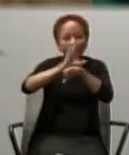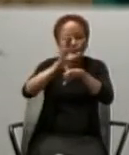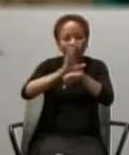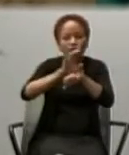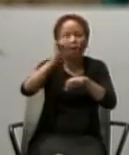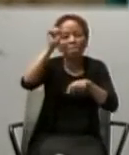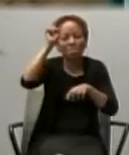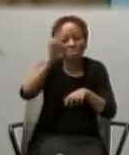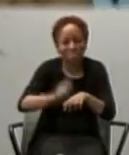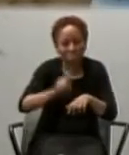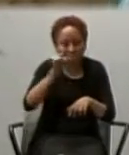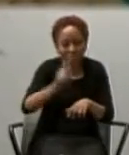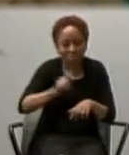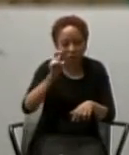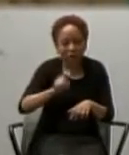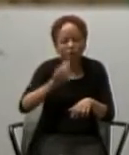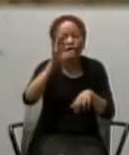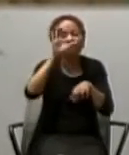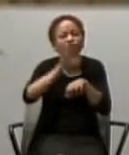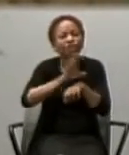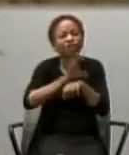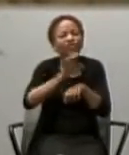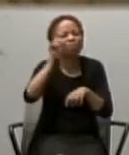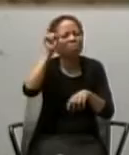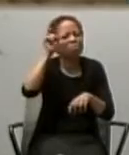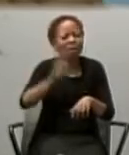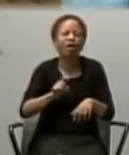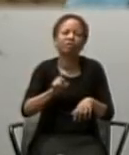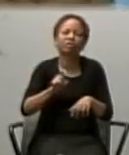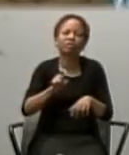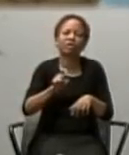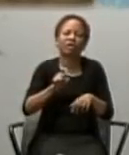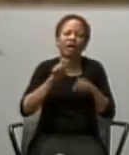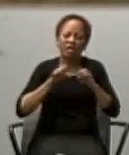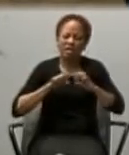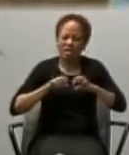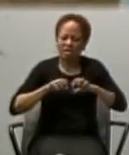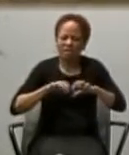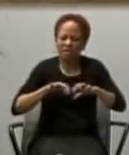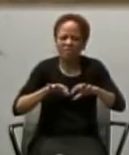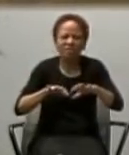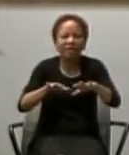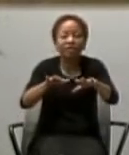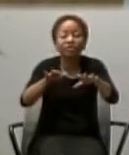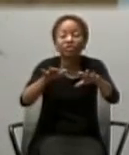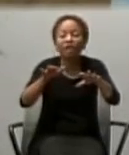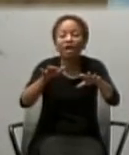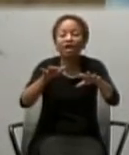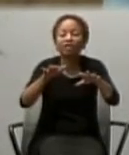evangelization, which we are always talking about, is that for many of us, it has a protestant ring.